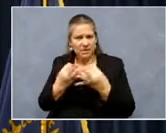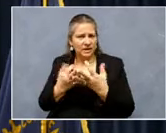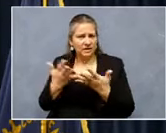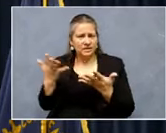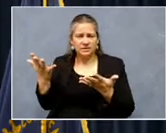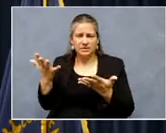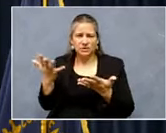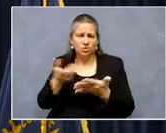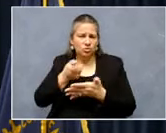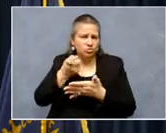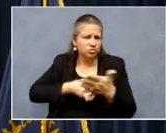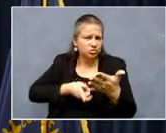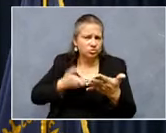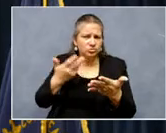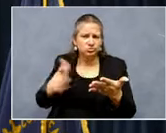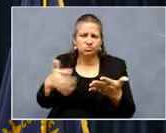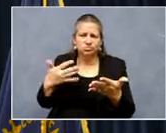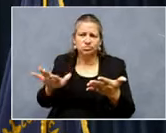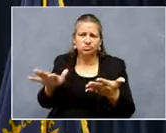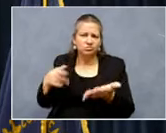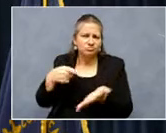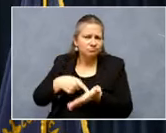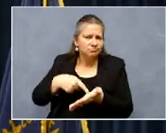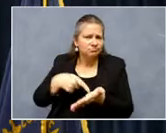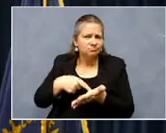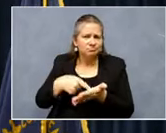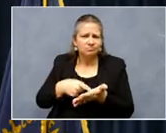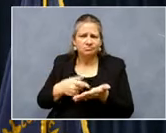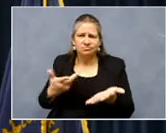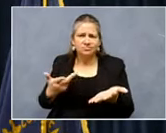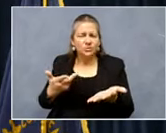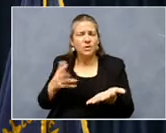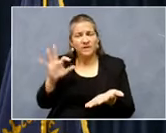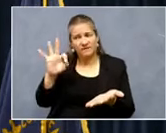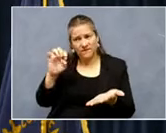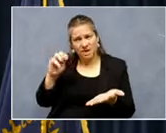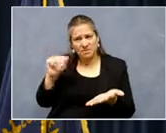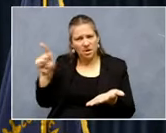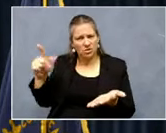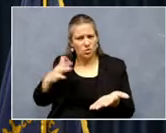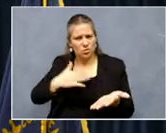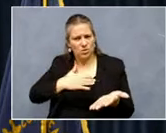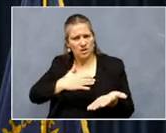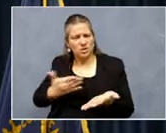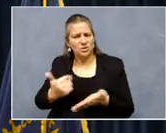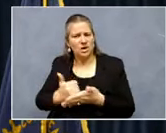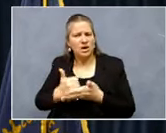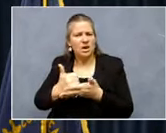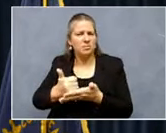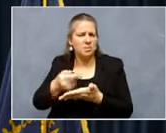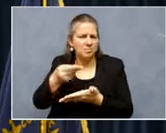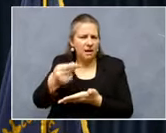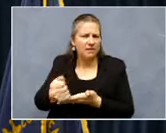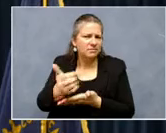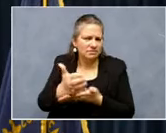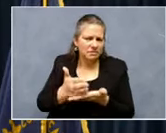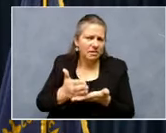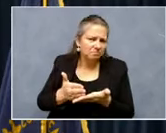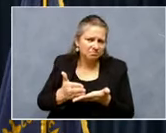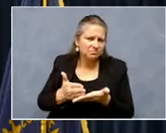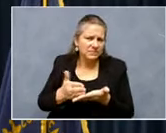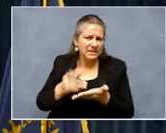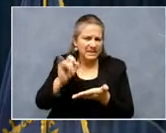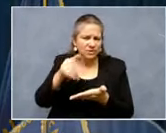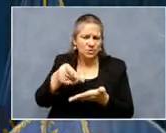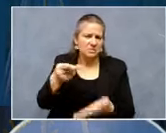even harder. Uh, so I want to remind everybody that FEMA is willing to pay some of those costs for you. If you have gone through this,